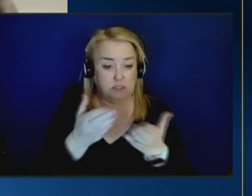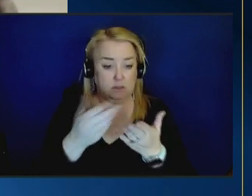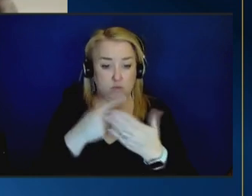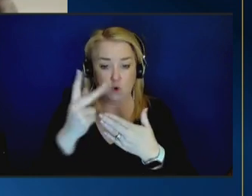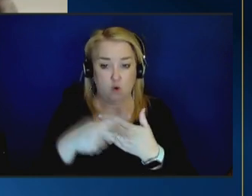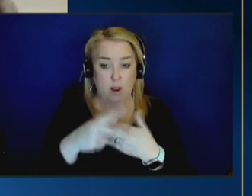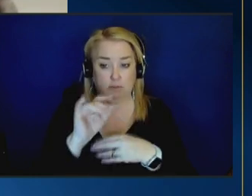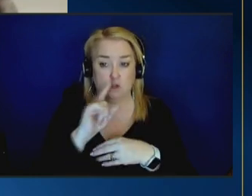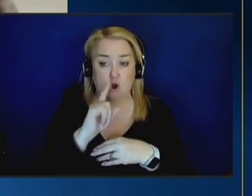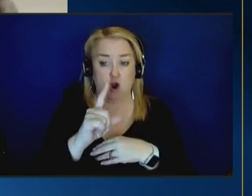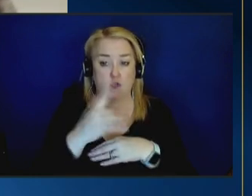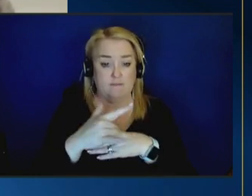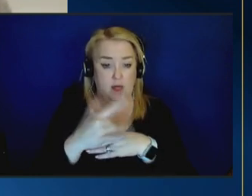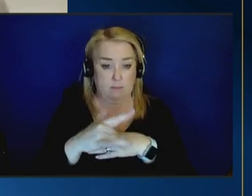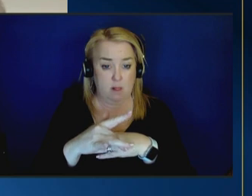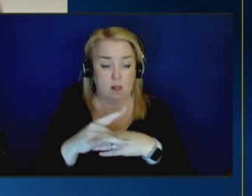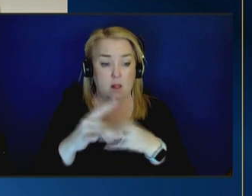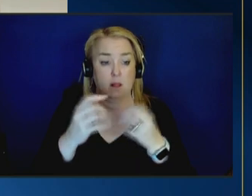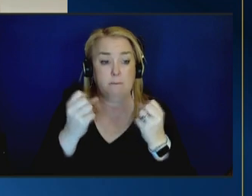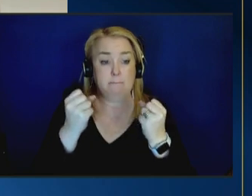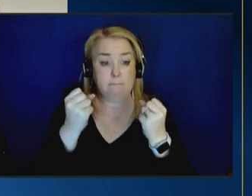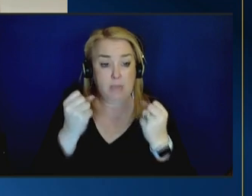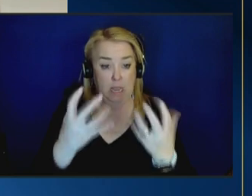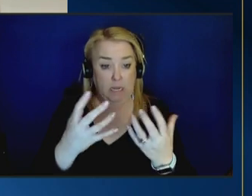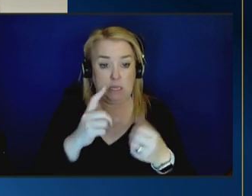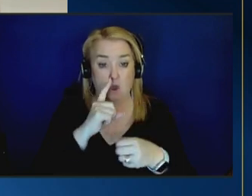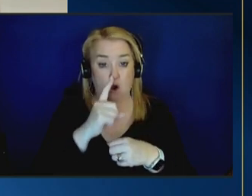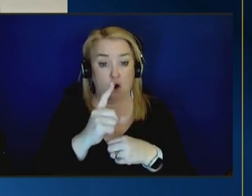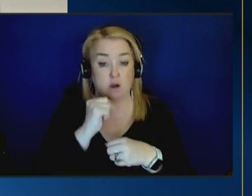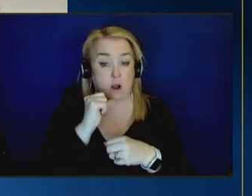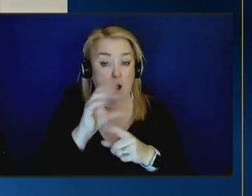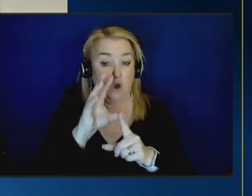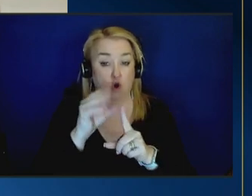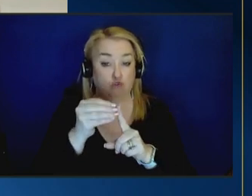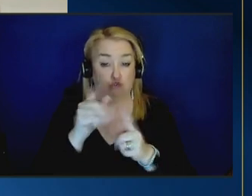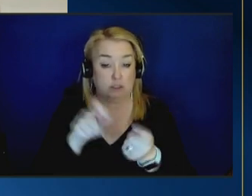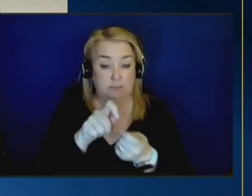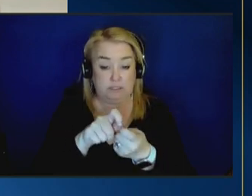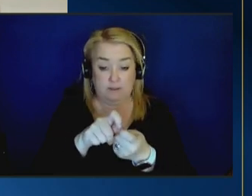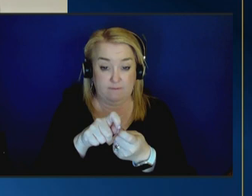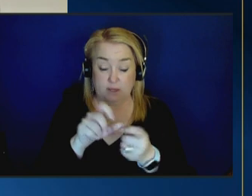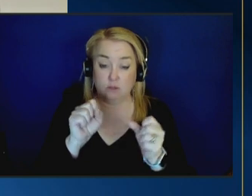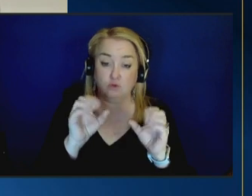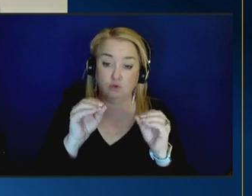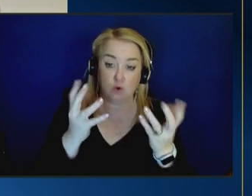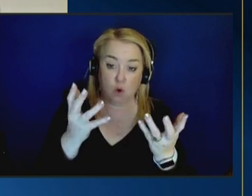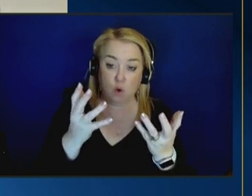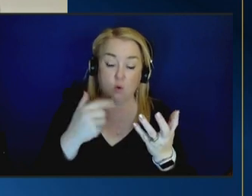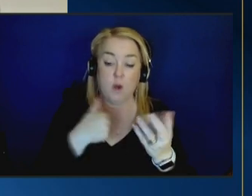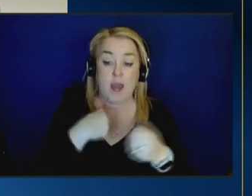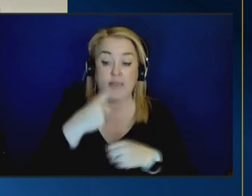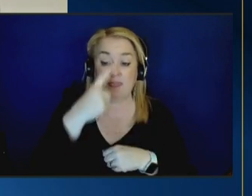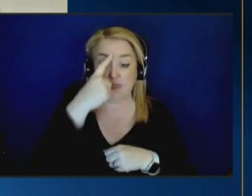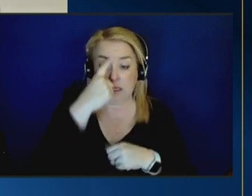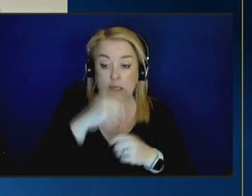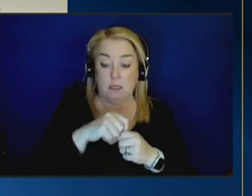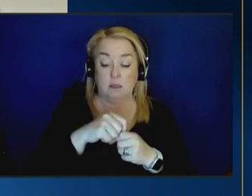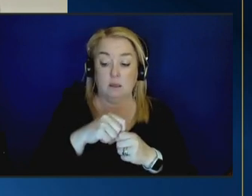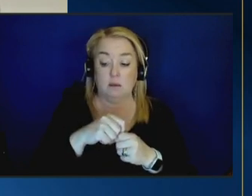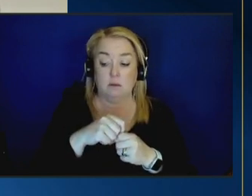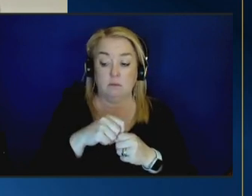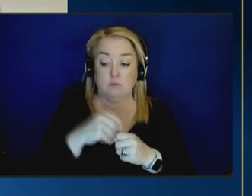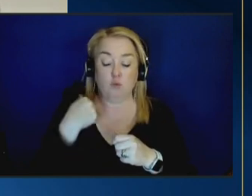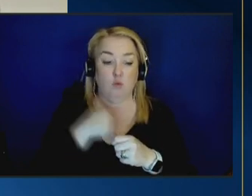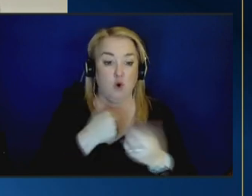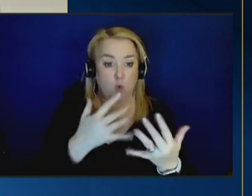available and many of those uh are not culturally specific so i think this is uh this is a place where we're waiting to